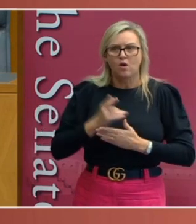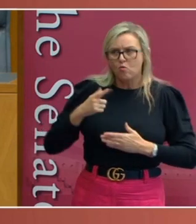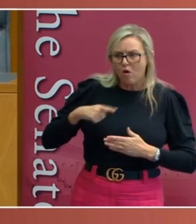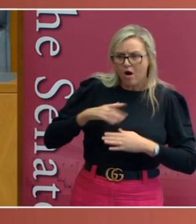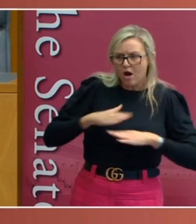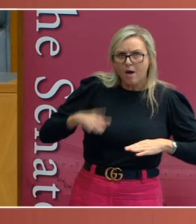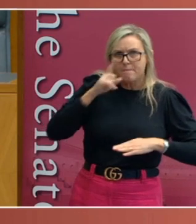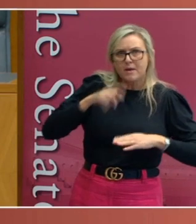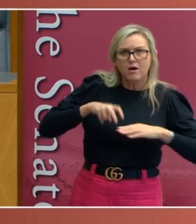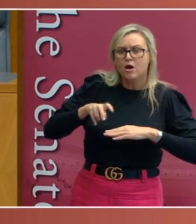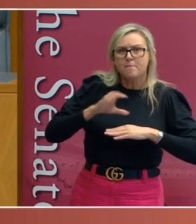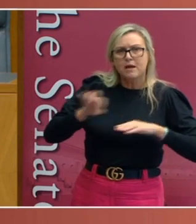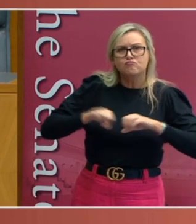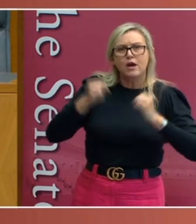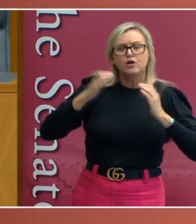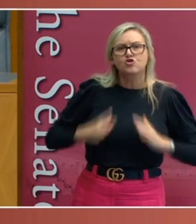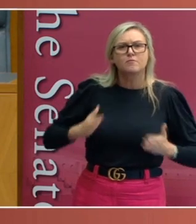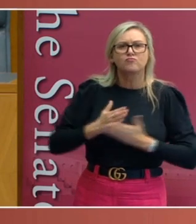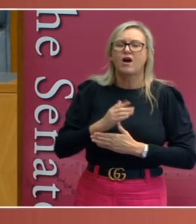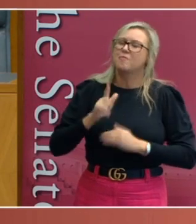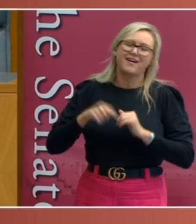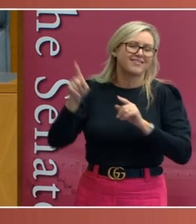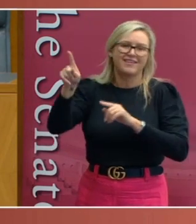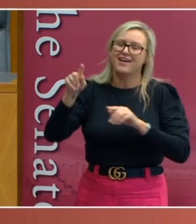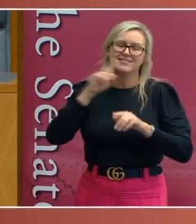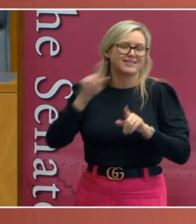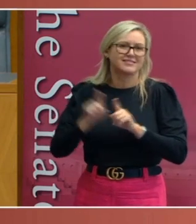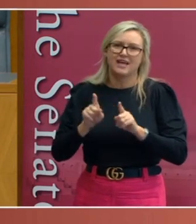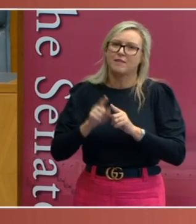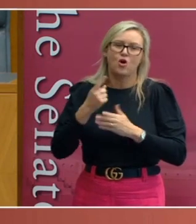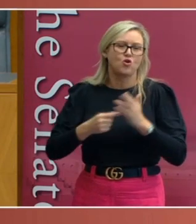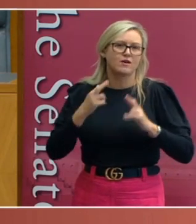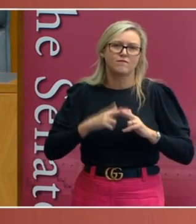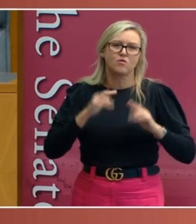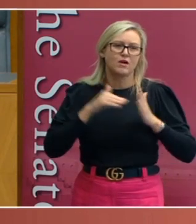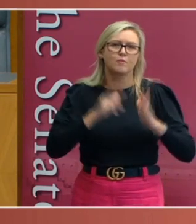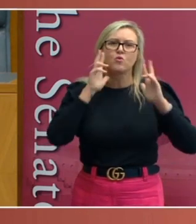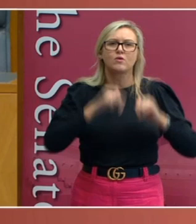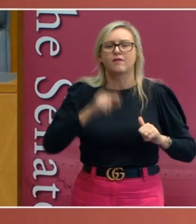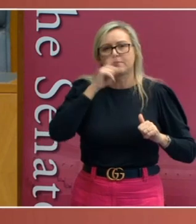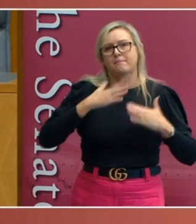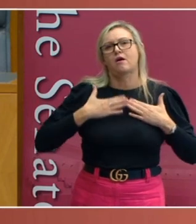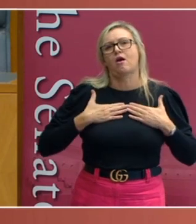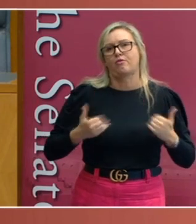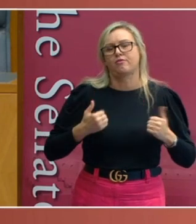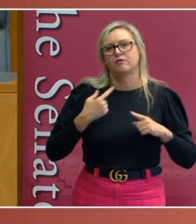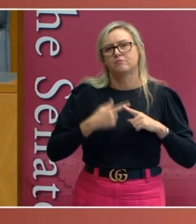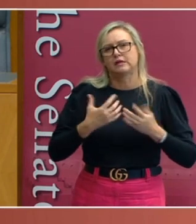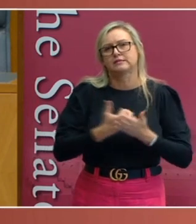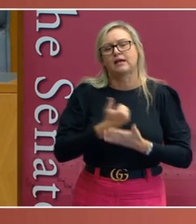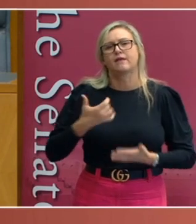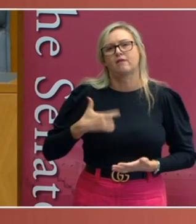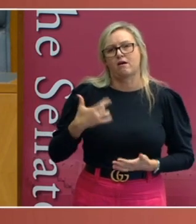to the same sort of reasoning in relation to purpose and proportionality. But,